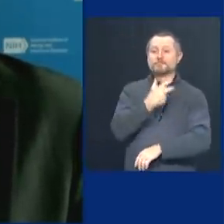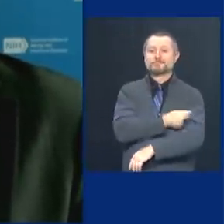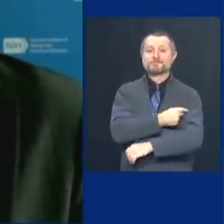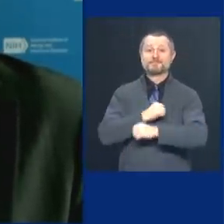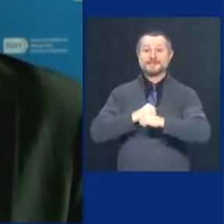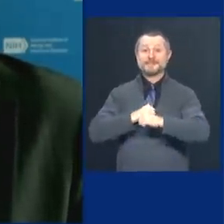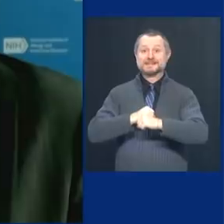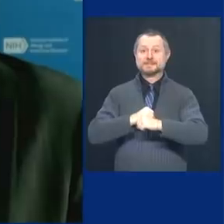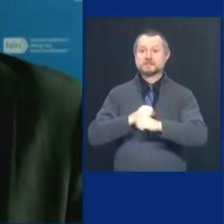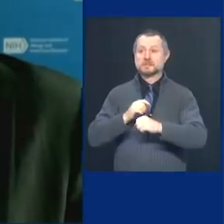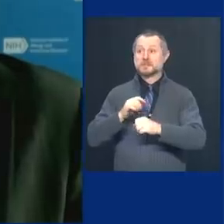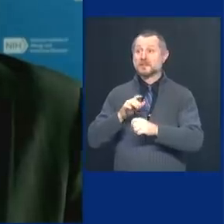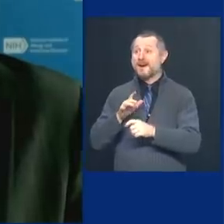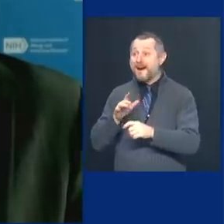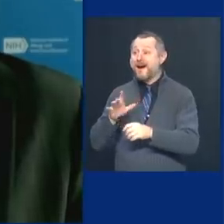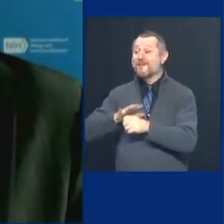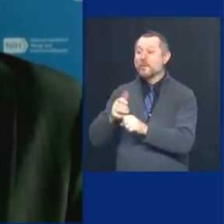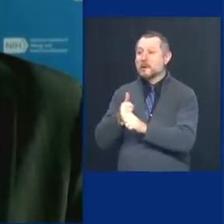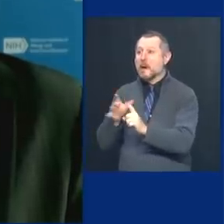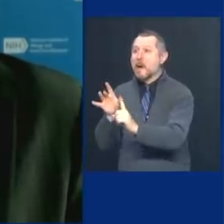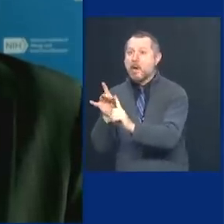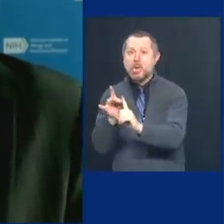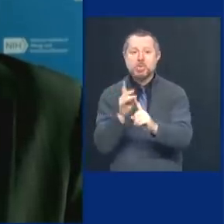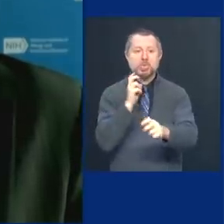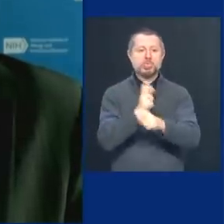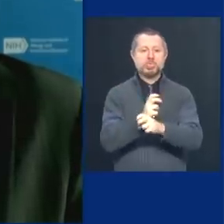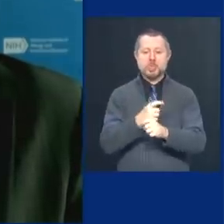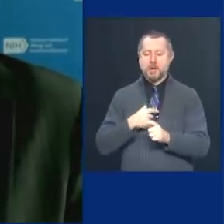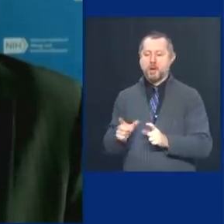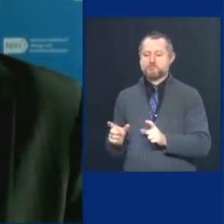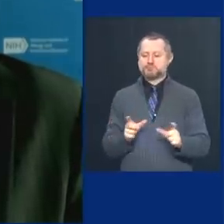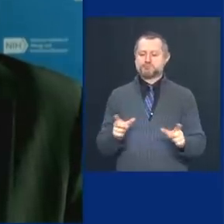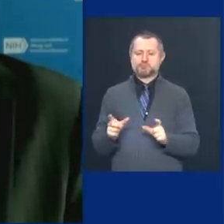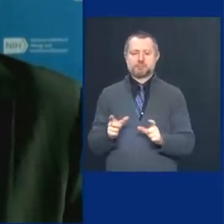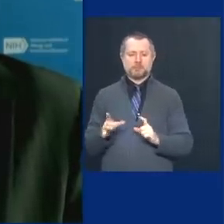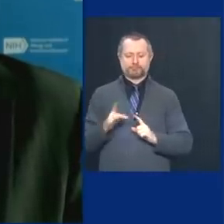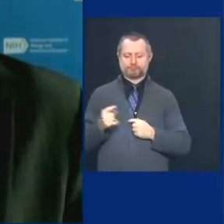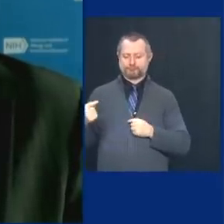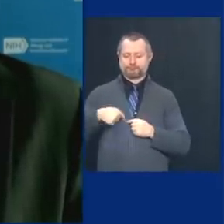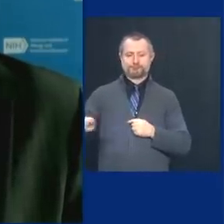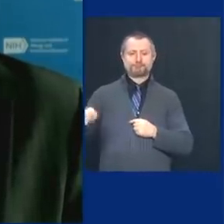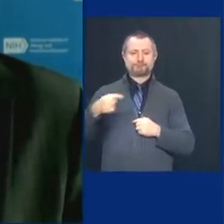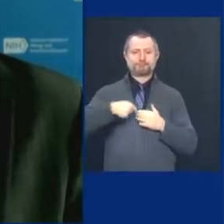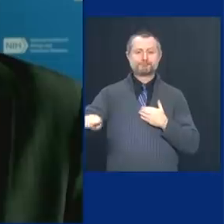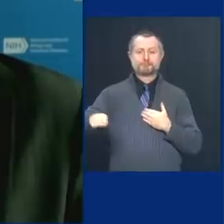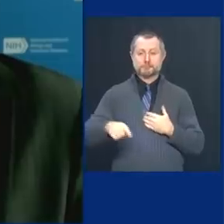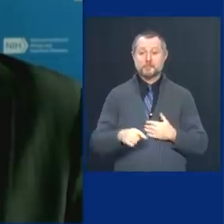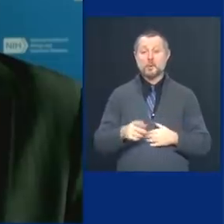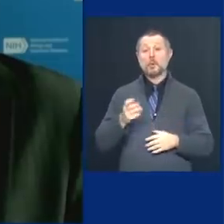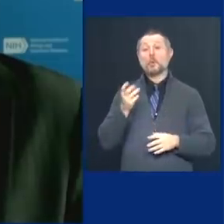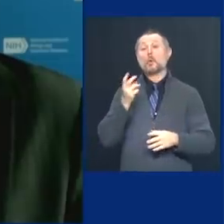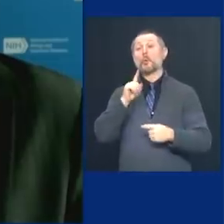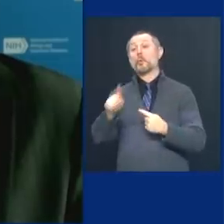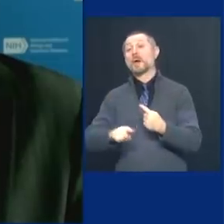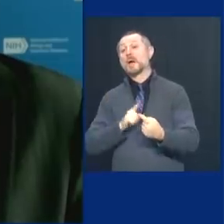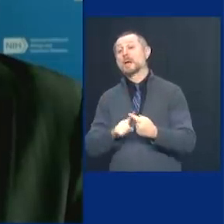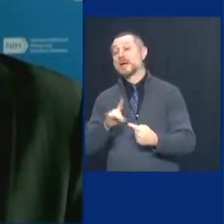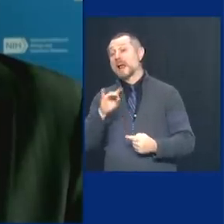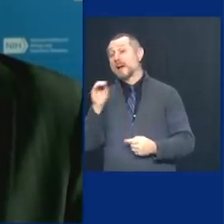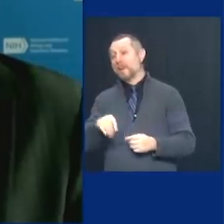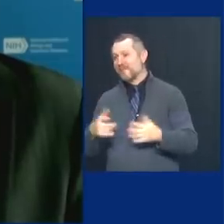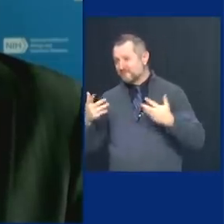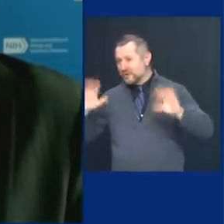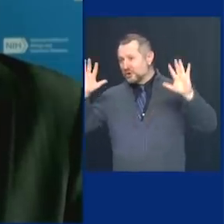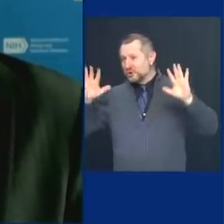latching on to someone. When that happens, Governor is going to be entirely dependent upon how well